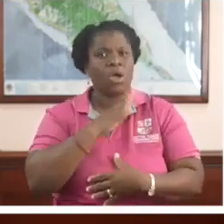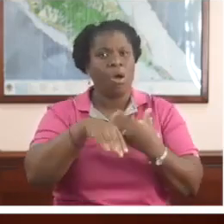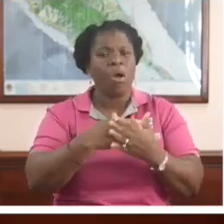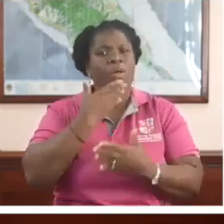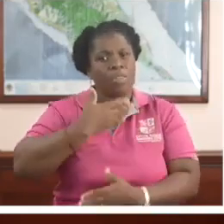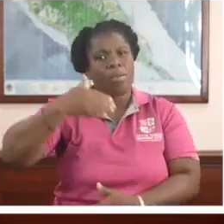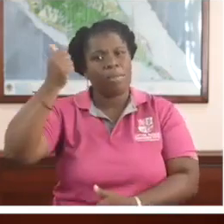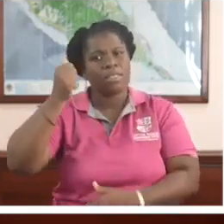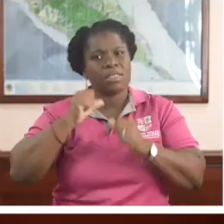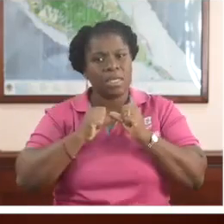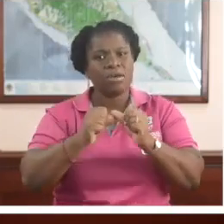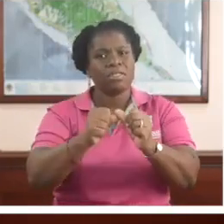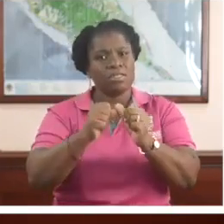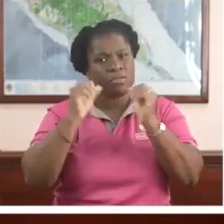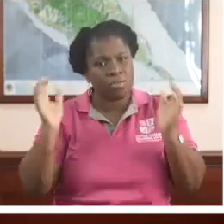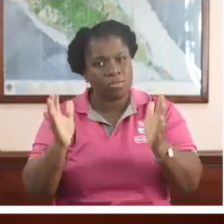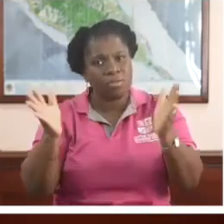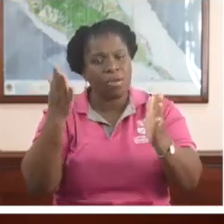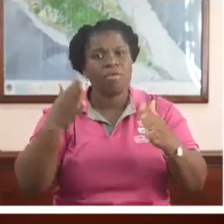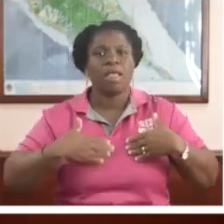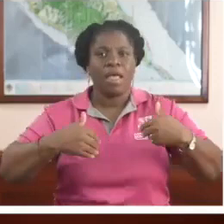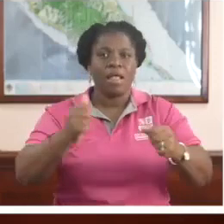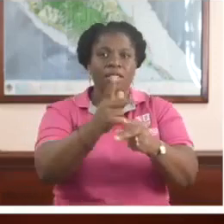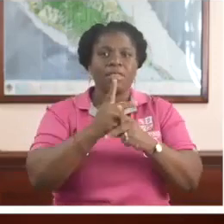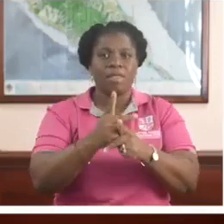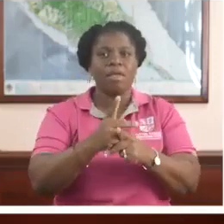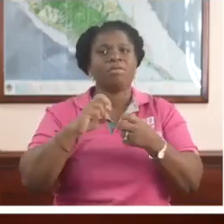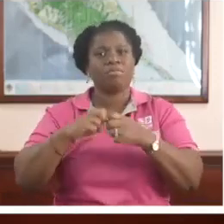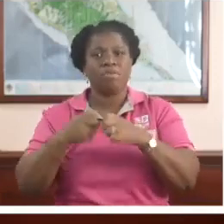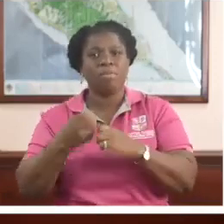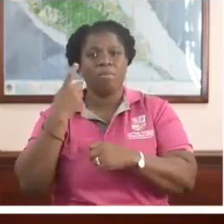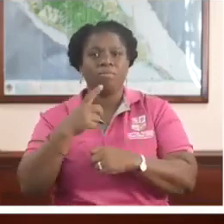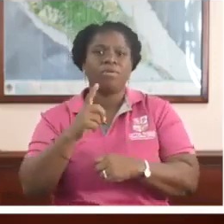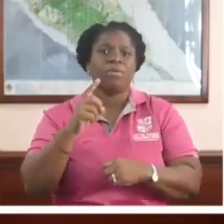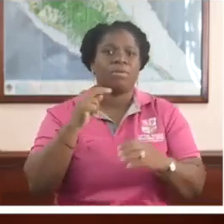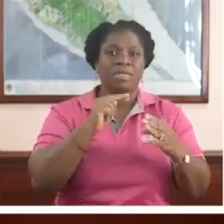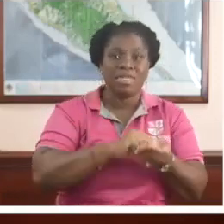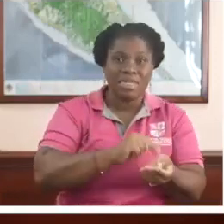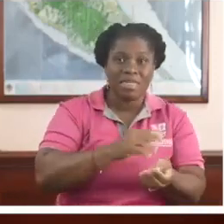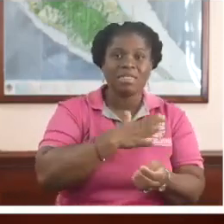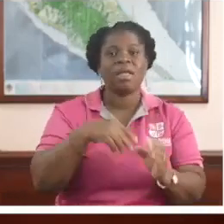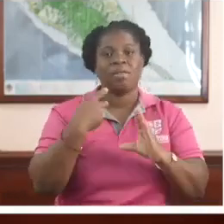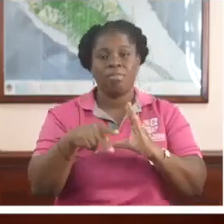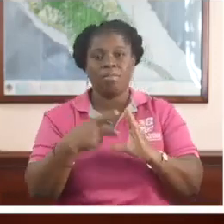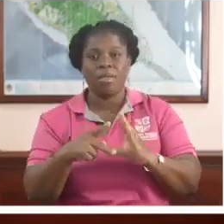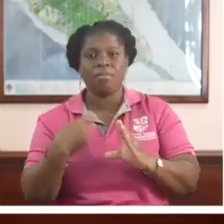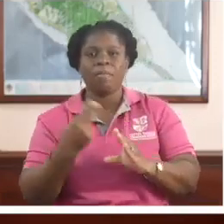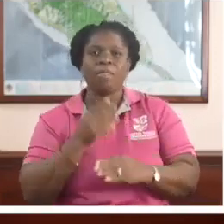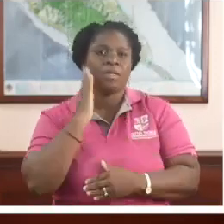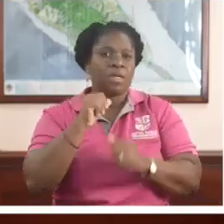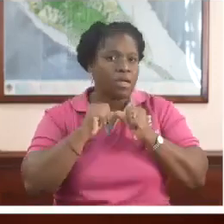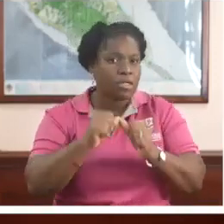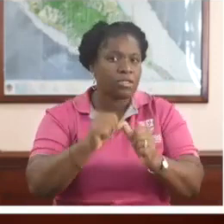on the health care issues that affect nurses and the public. We shall continue to strengthen and invest in